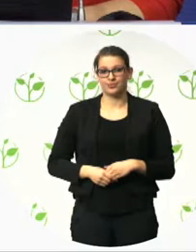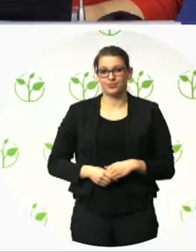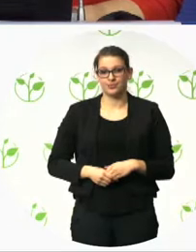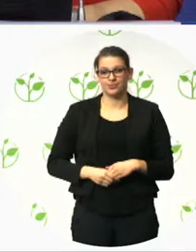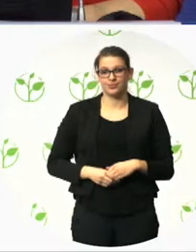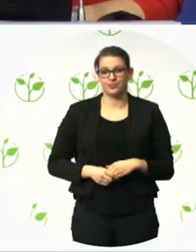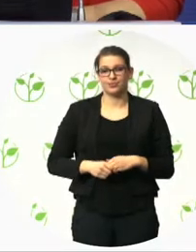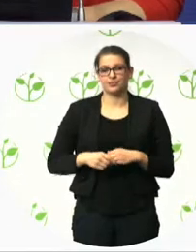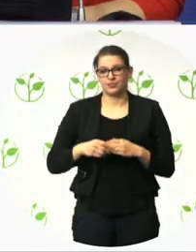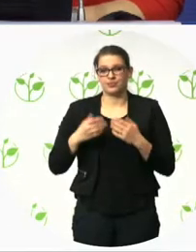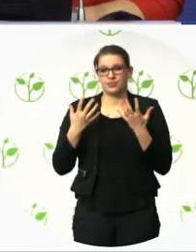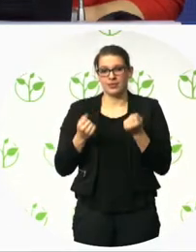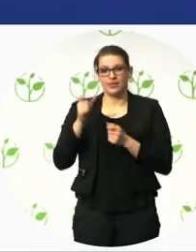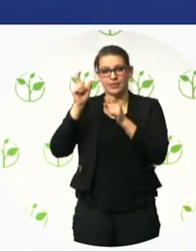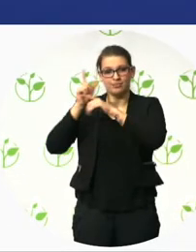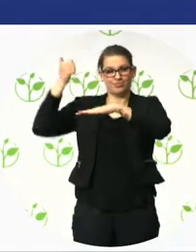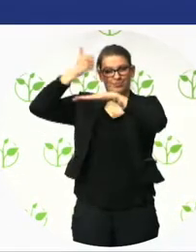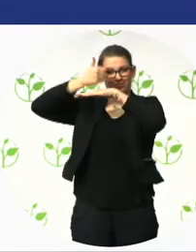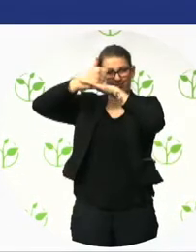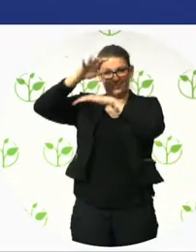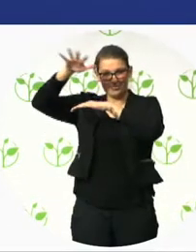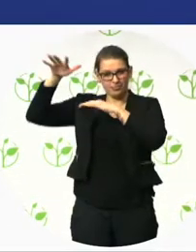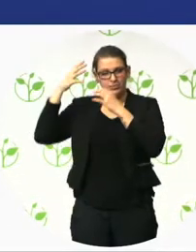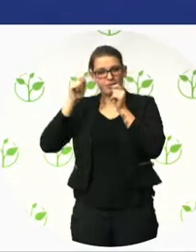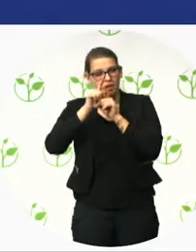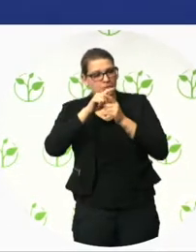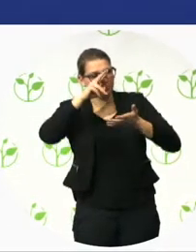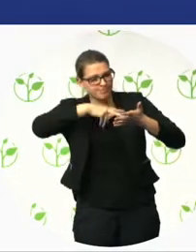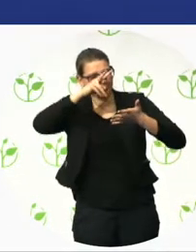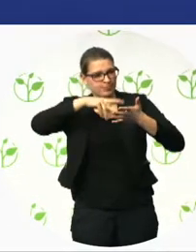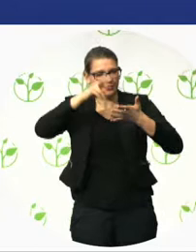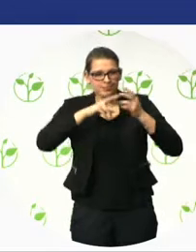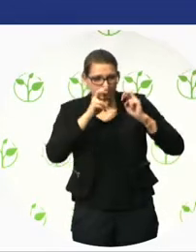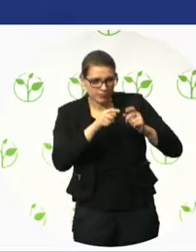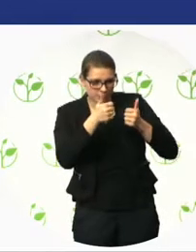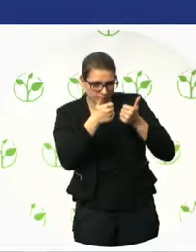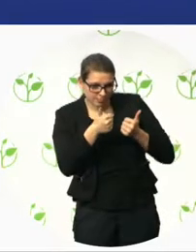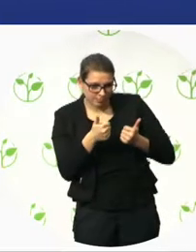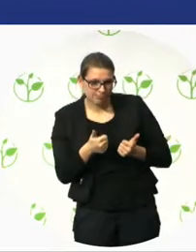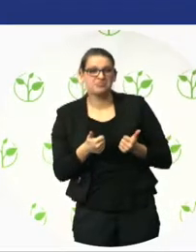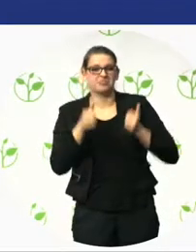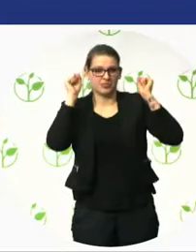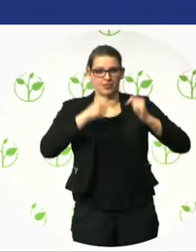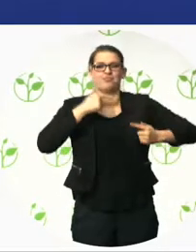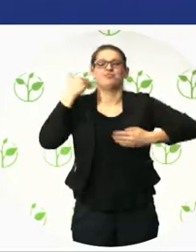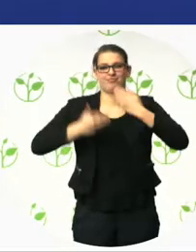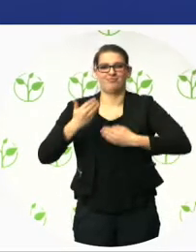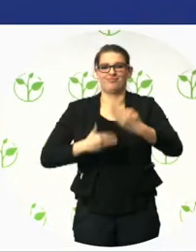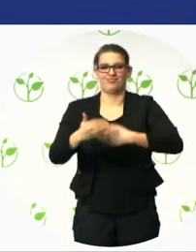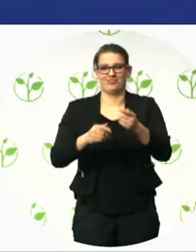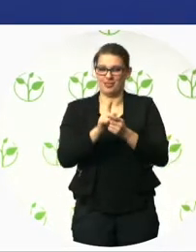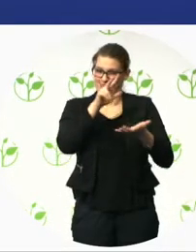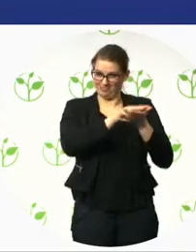leading for the City Council's policy in Oslo. And it leans on the Sustainable Development Goals